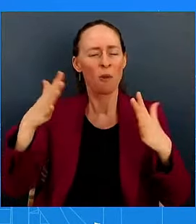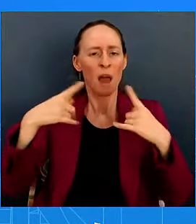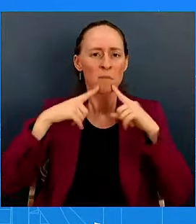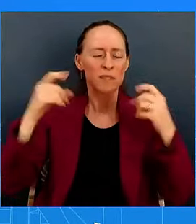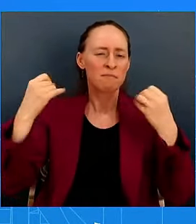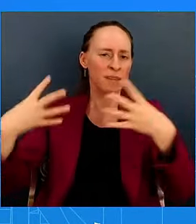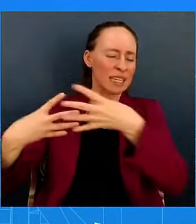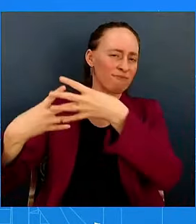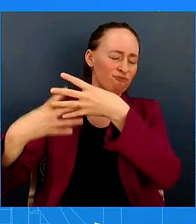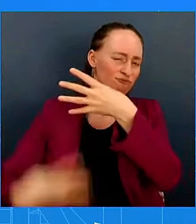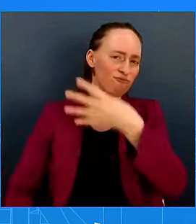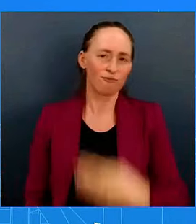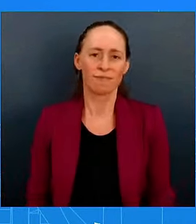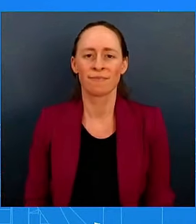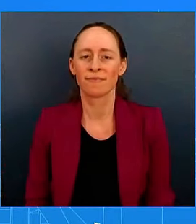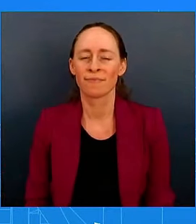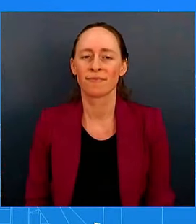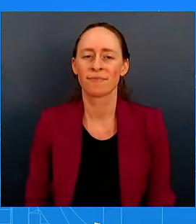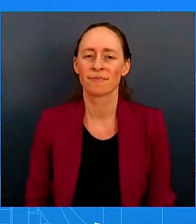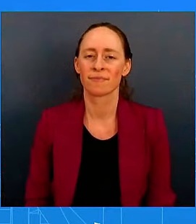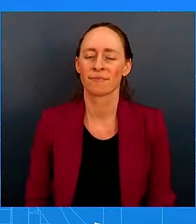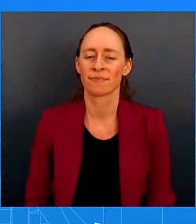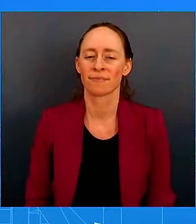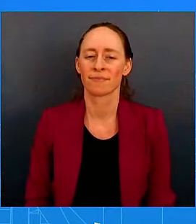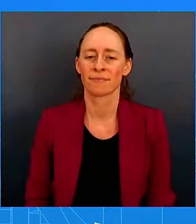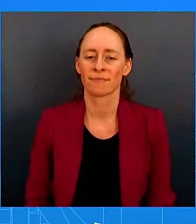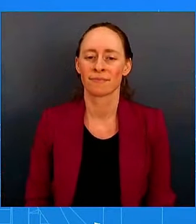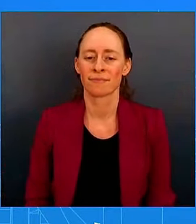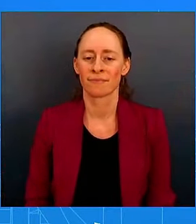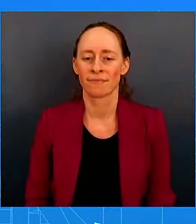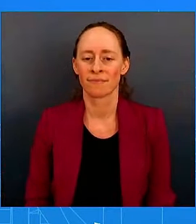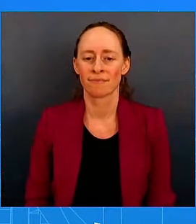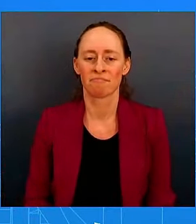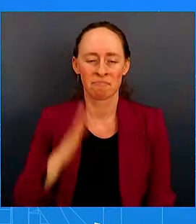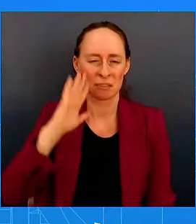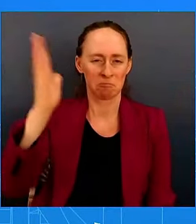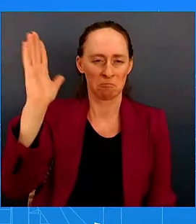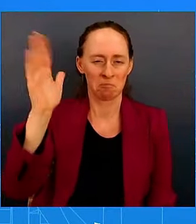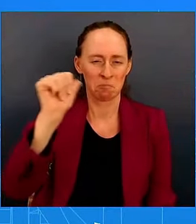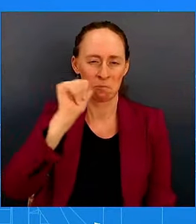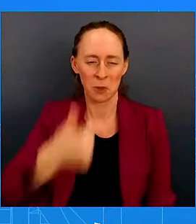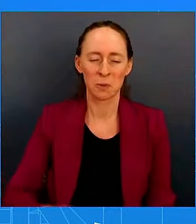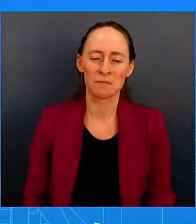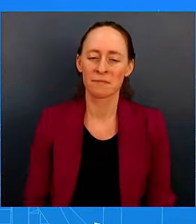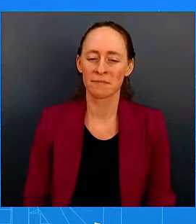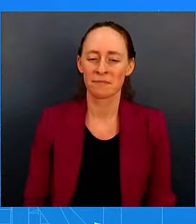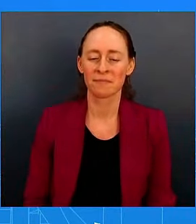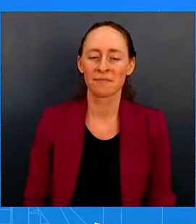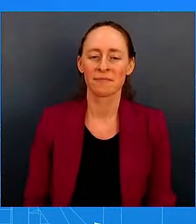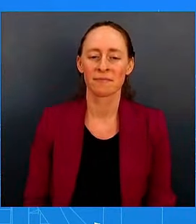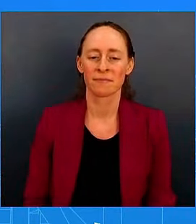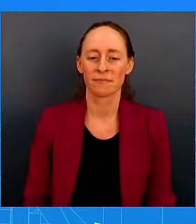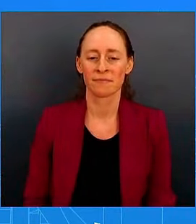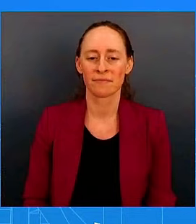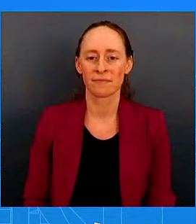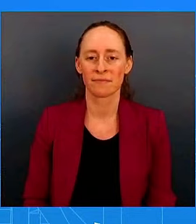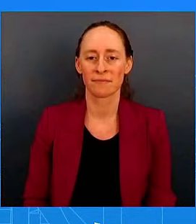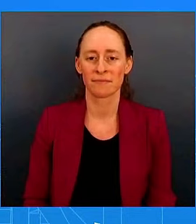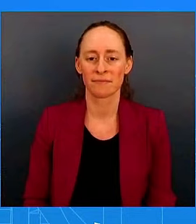And and he'll speak more to that. So I'll let that go. Great. Good feeling. Again,